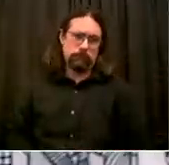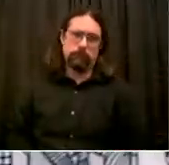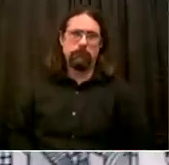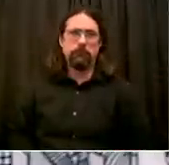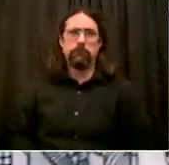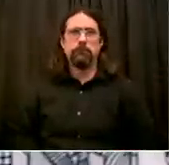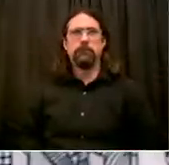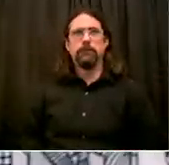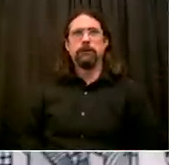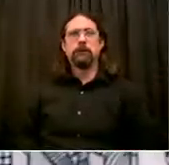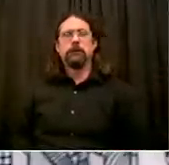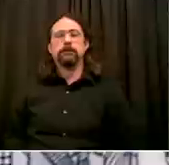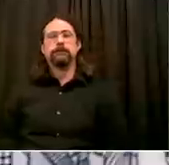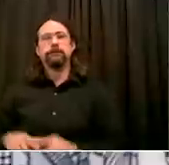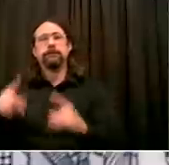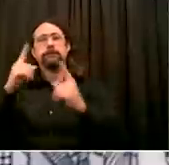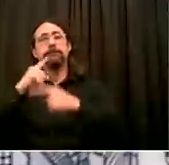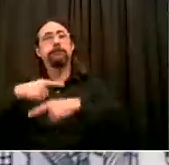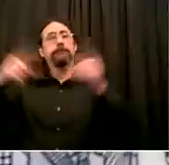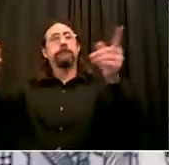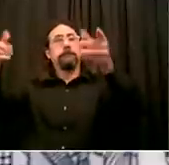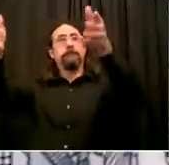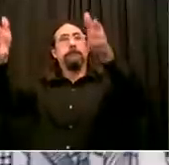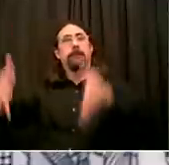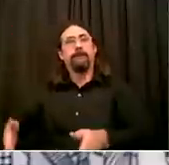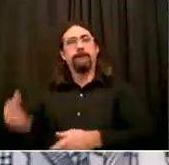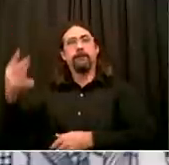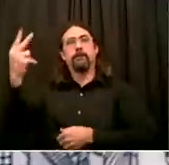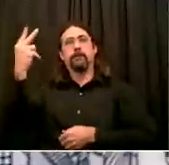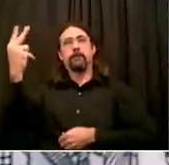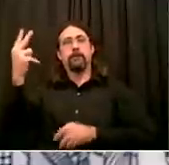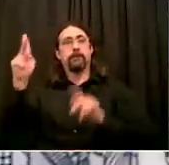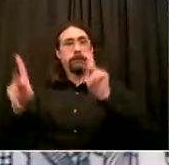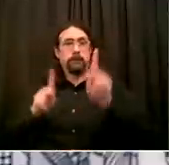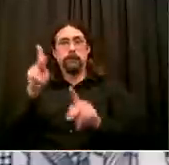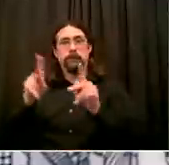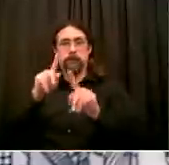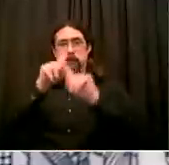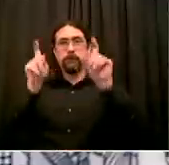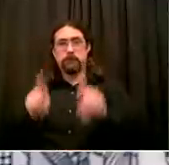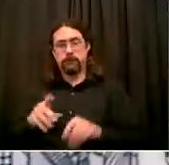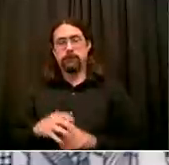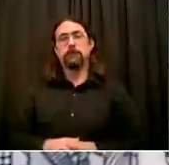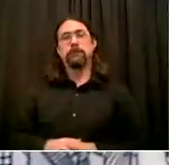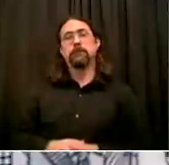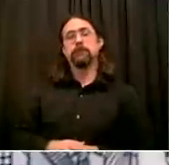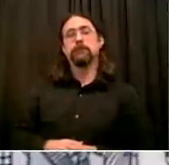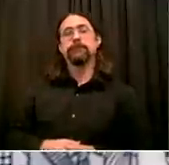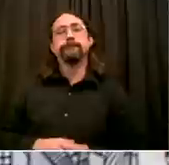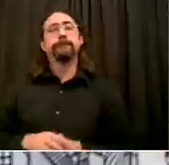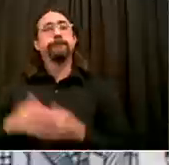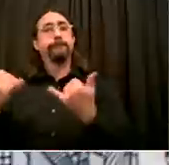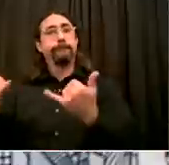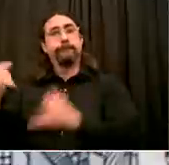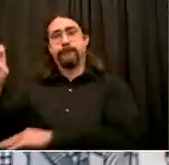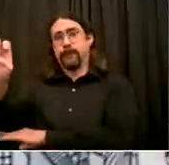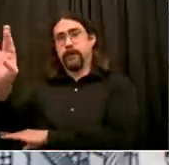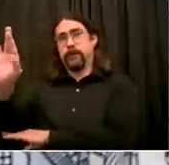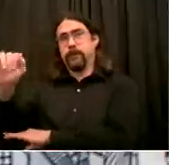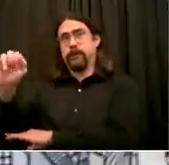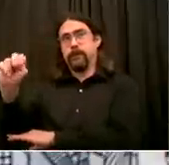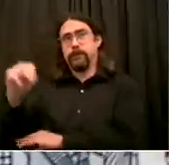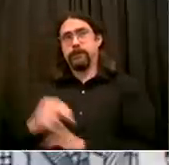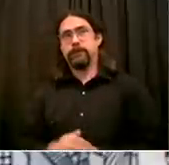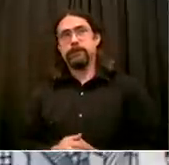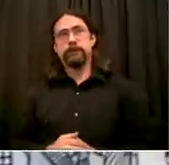Hi, Mr. Mayor. I want to follow up on the question regarding the governor's statement yesterday that he would withdraw the city's funding over this